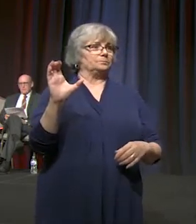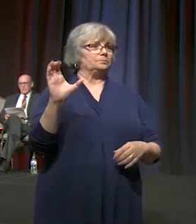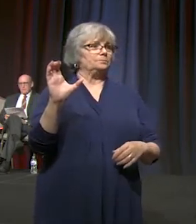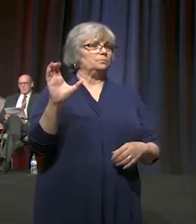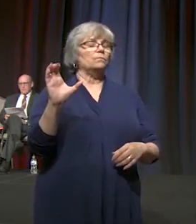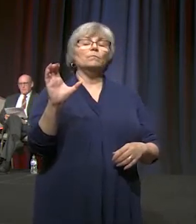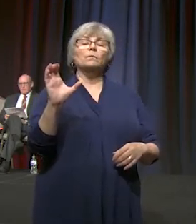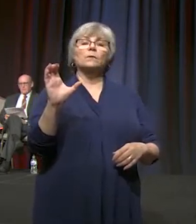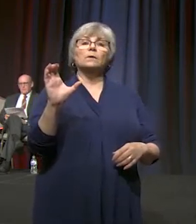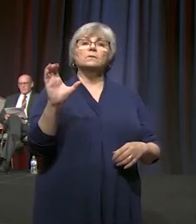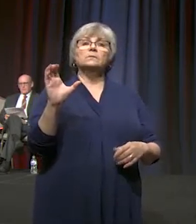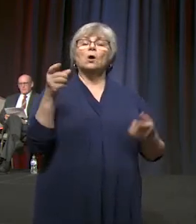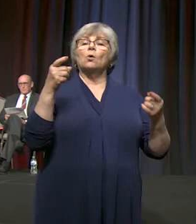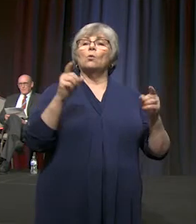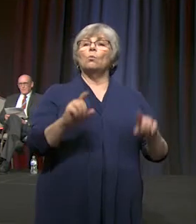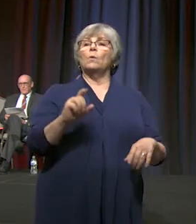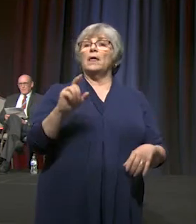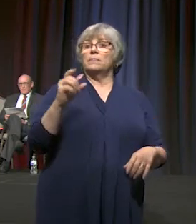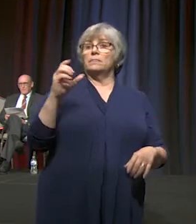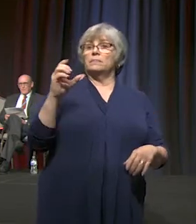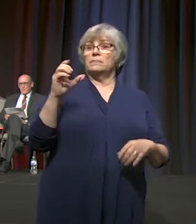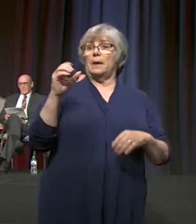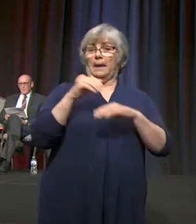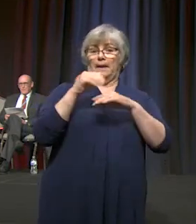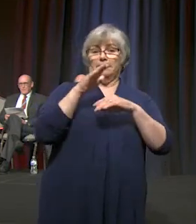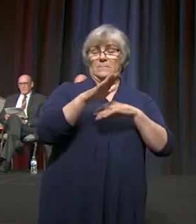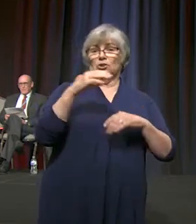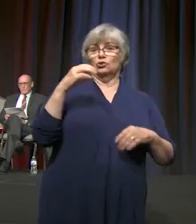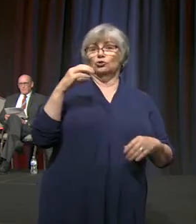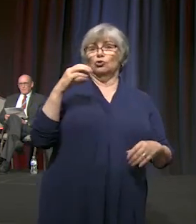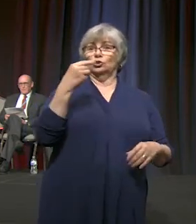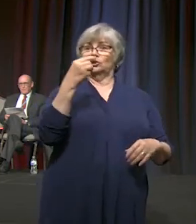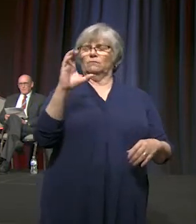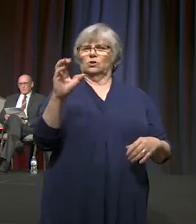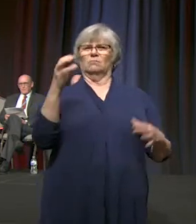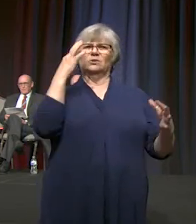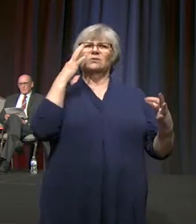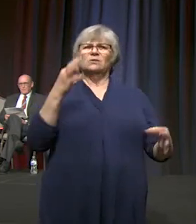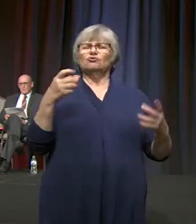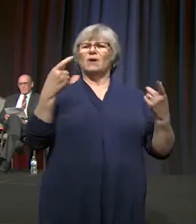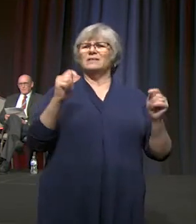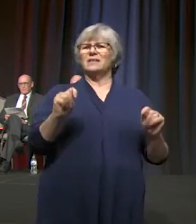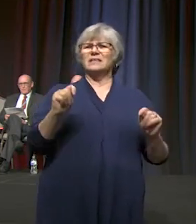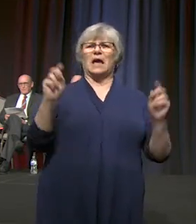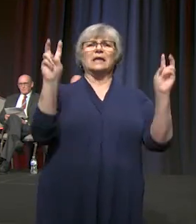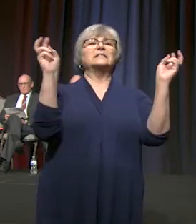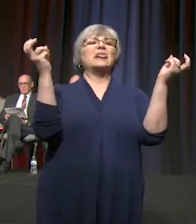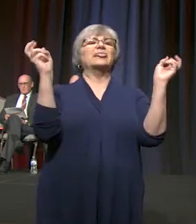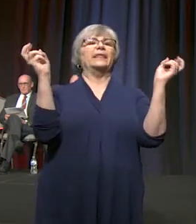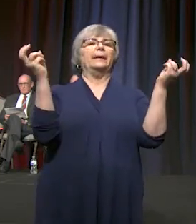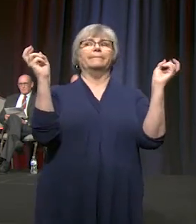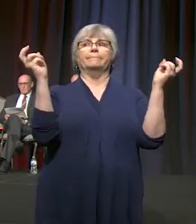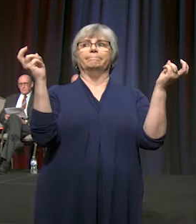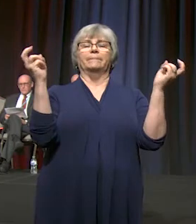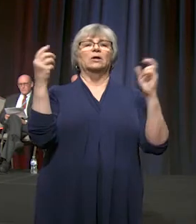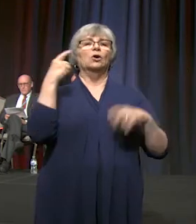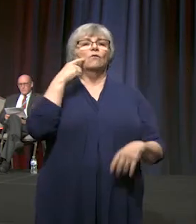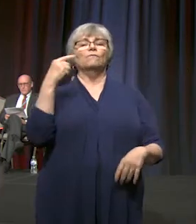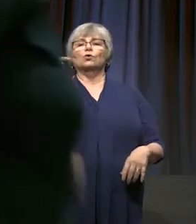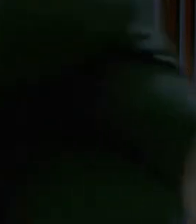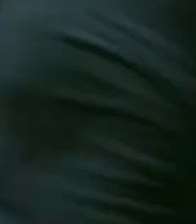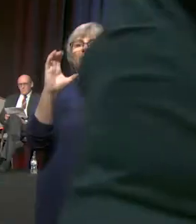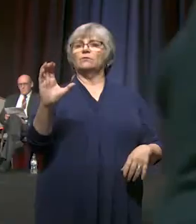When the Commission on General Conference was trying to decide what we would use as a theme for General Conference,